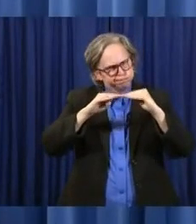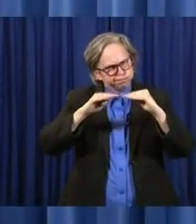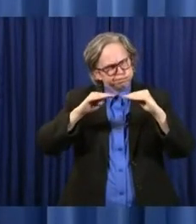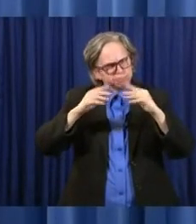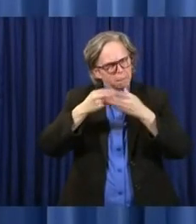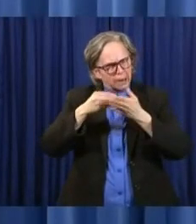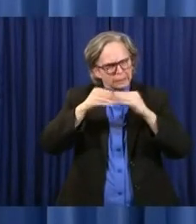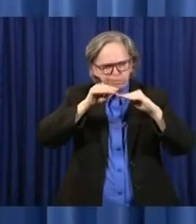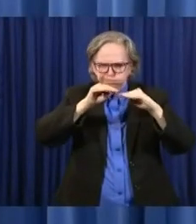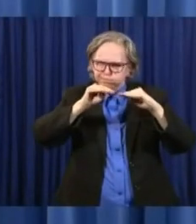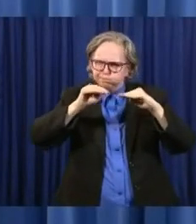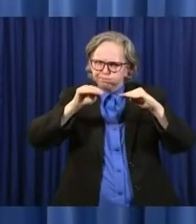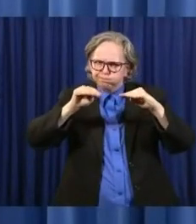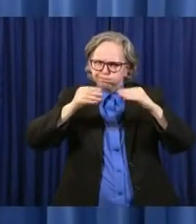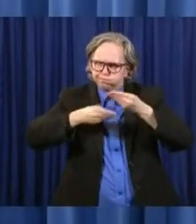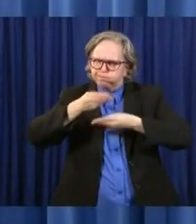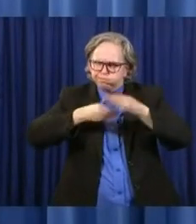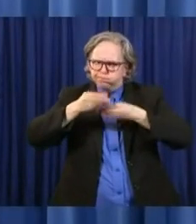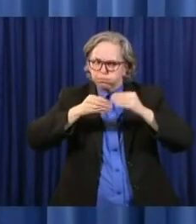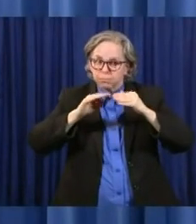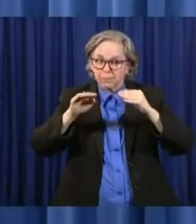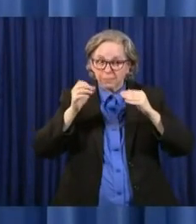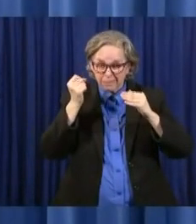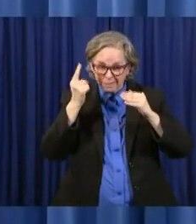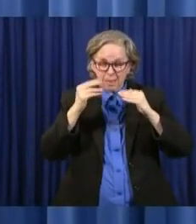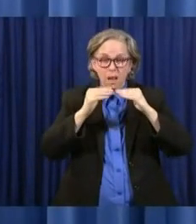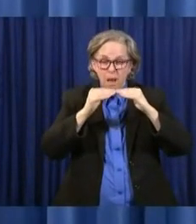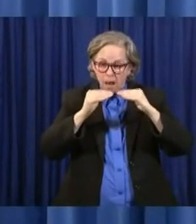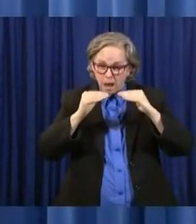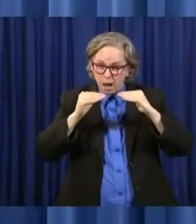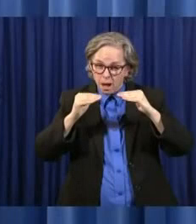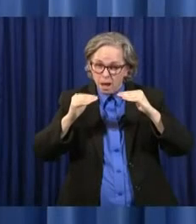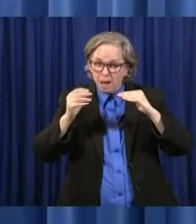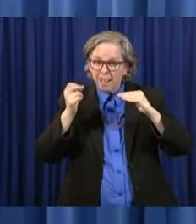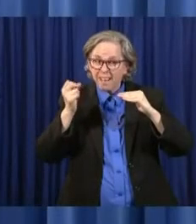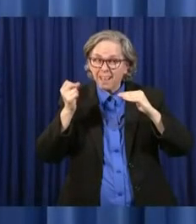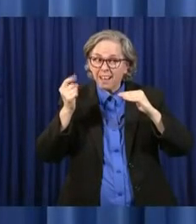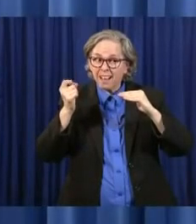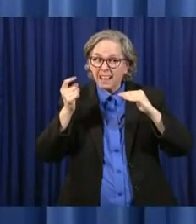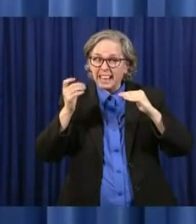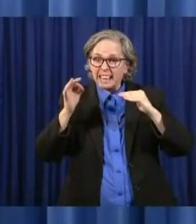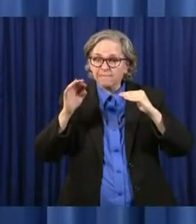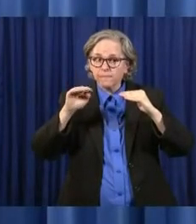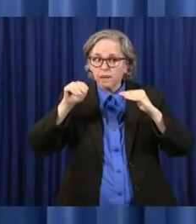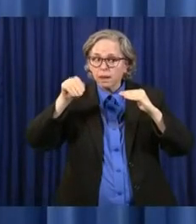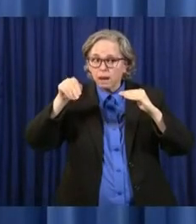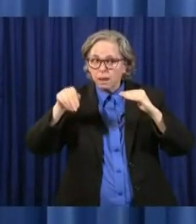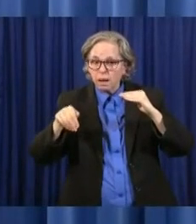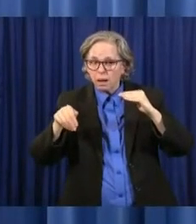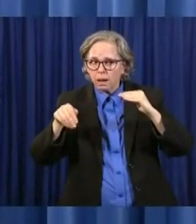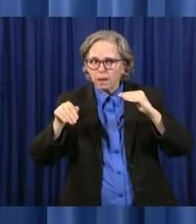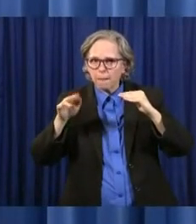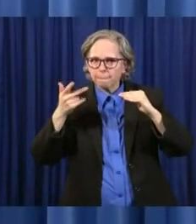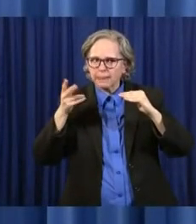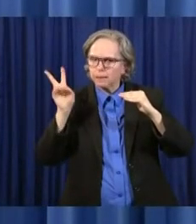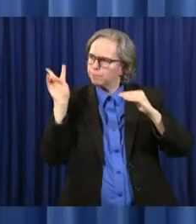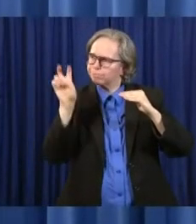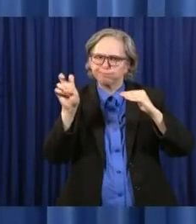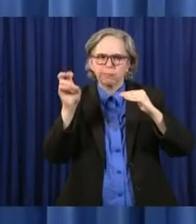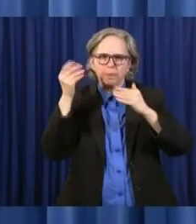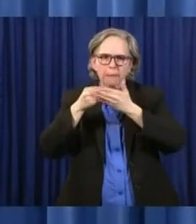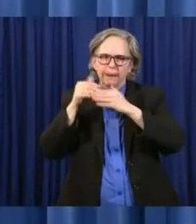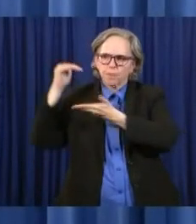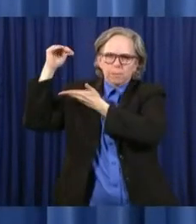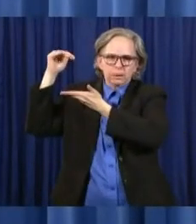out, and you spread that money out over a period of time. And that's what we intend to do. I mean, we could have started taking from it now.